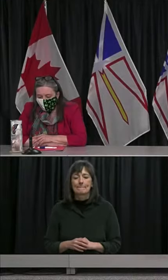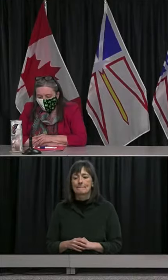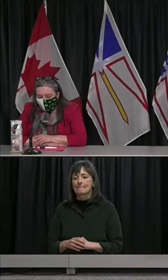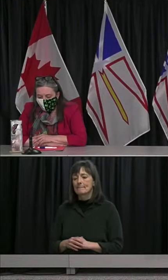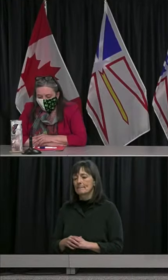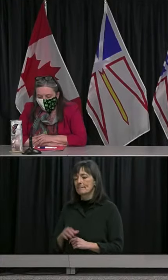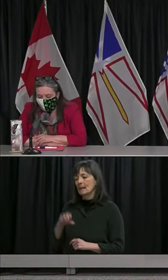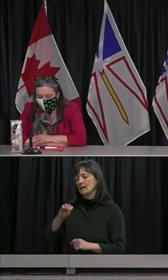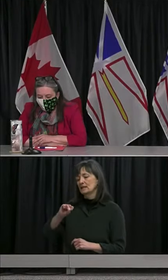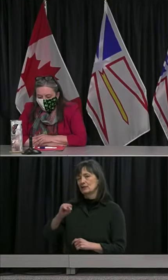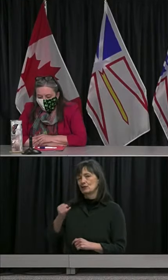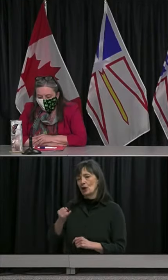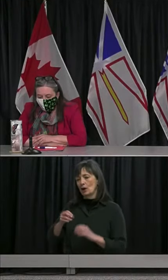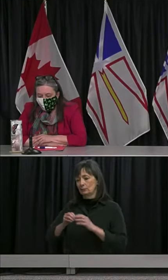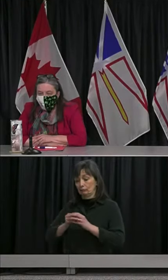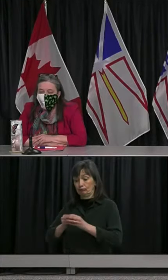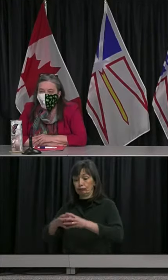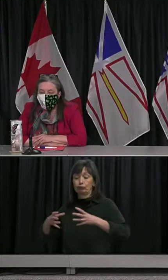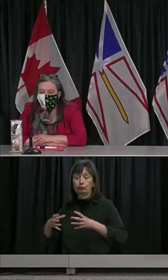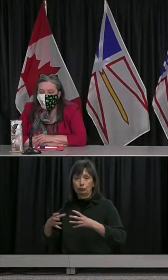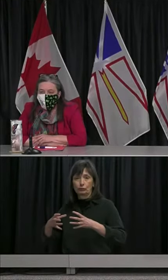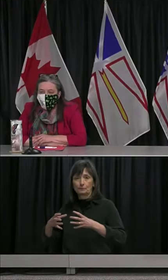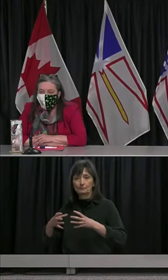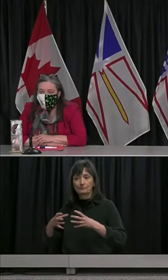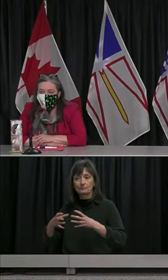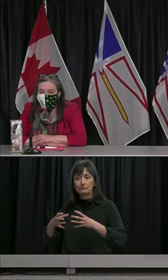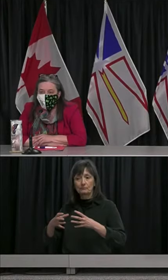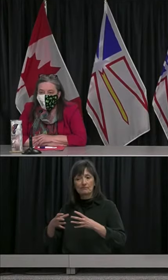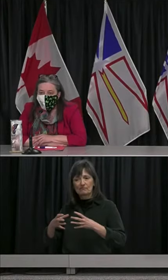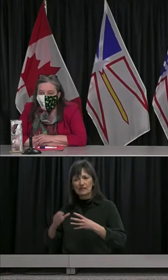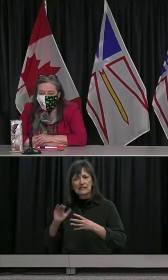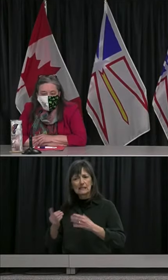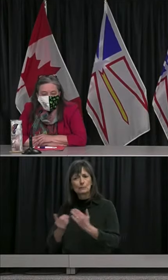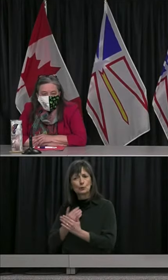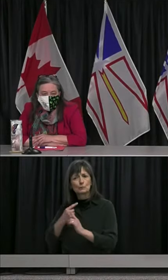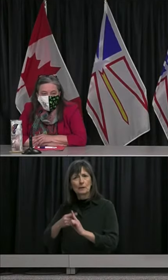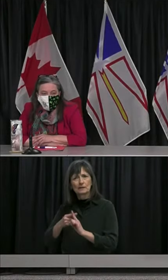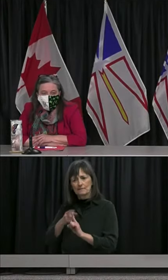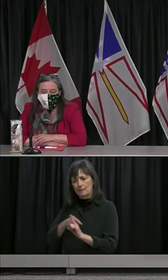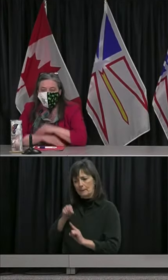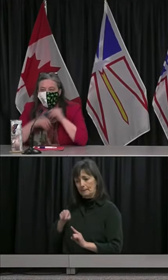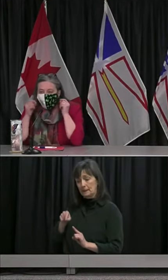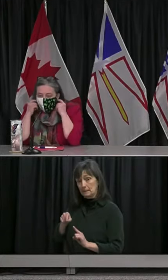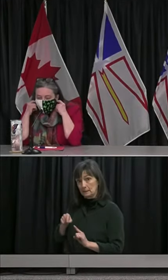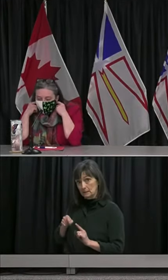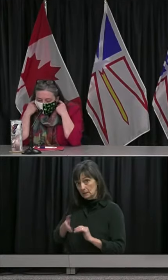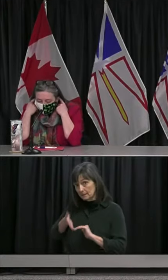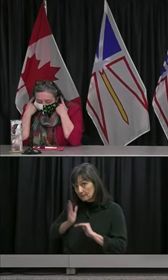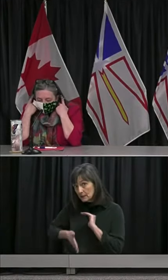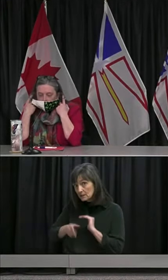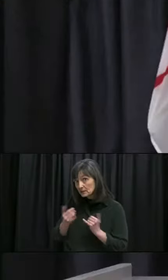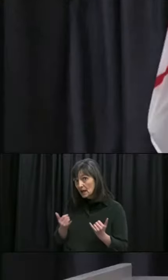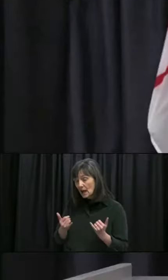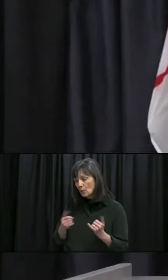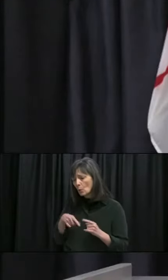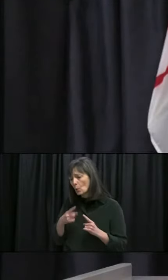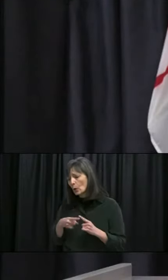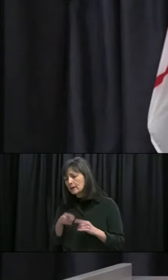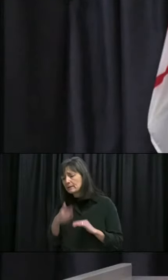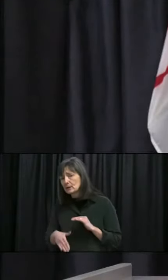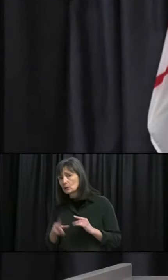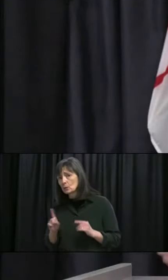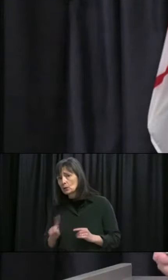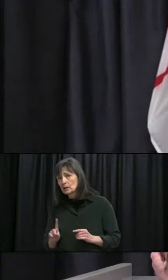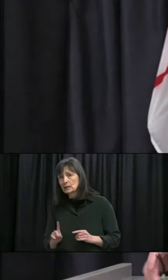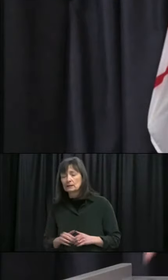now I'm wondering what's the criteria for determining when we can consider that outbreak over so we